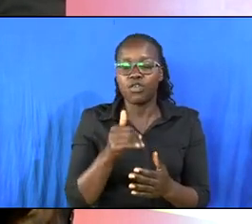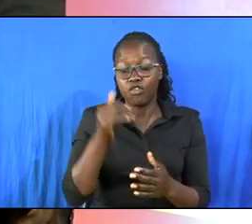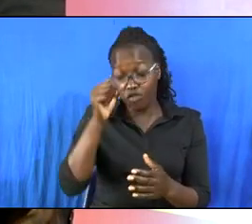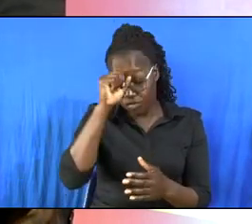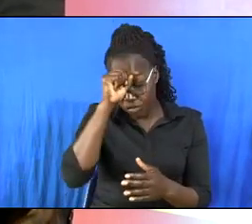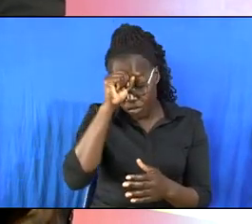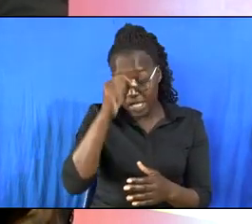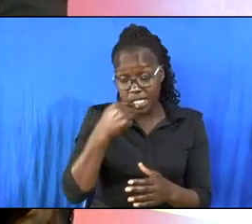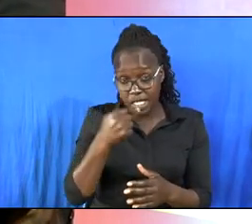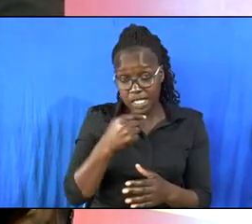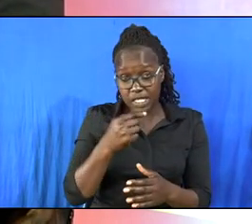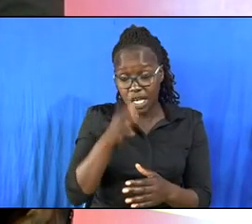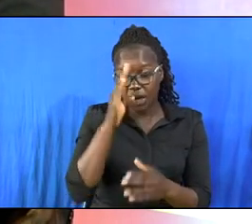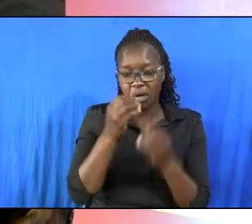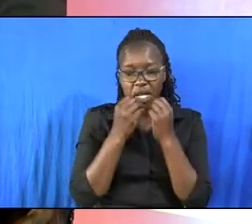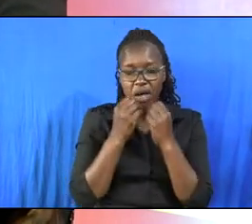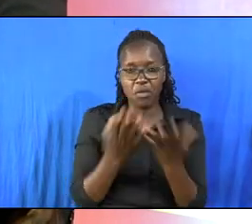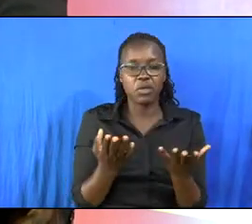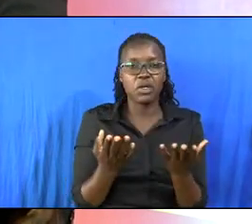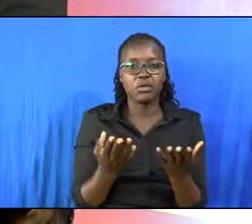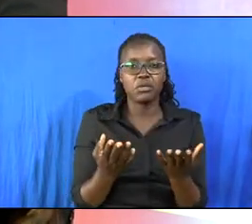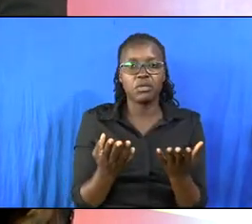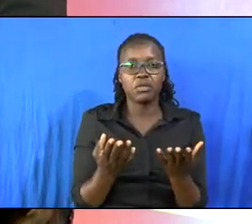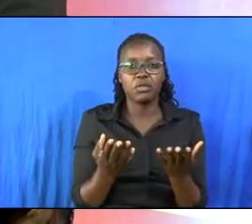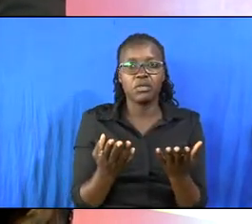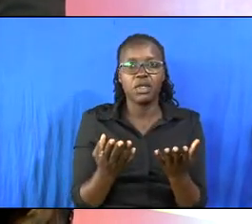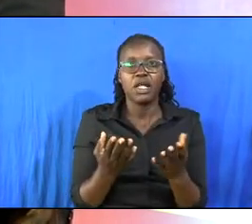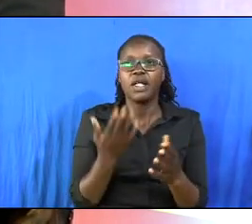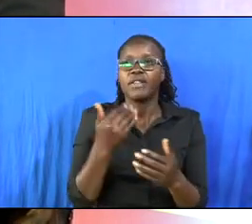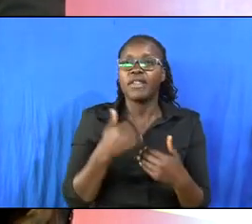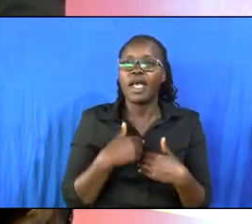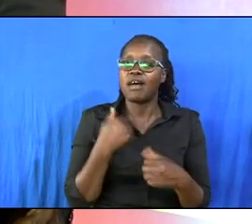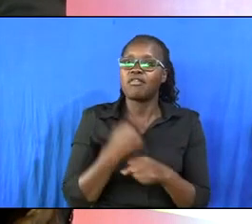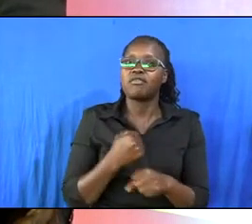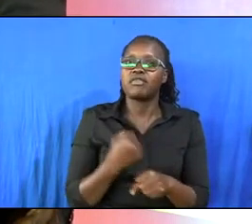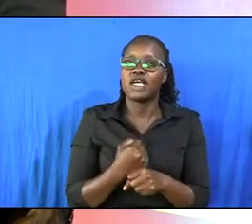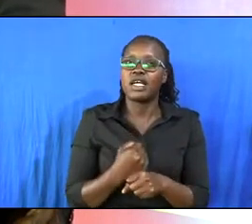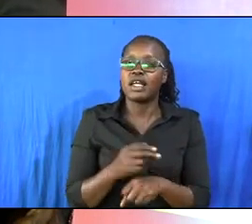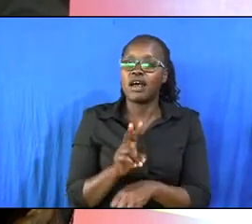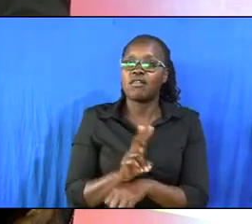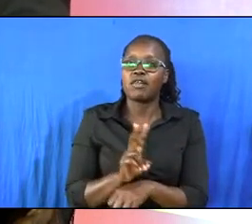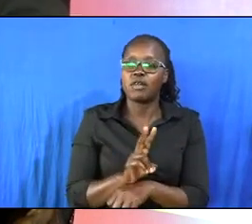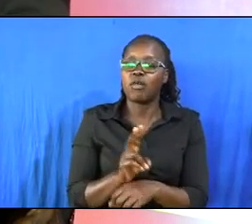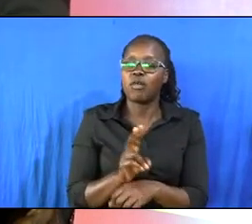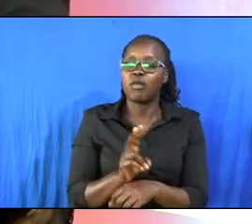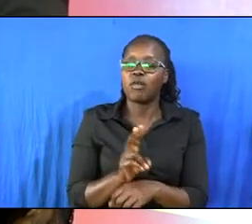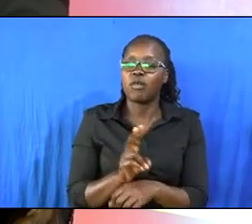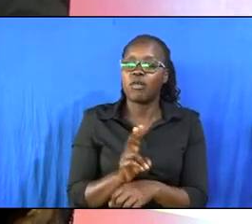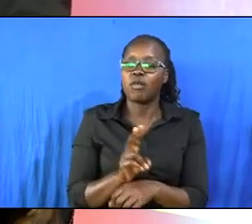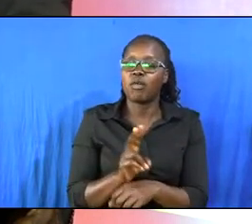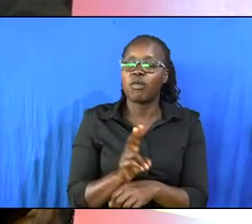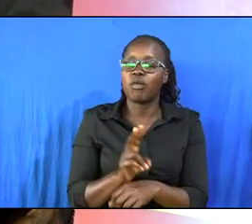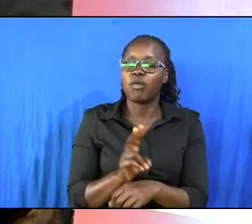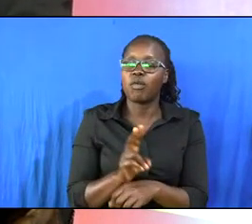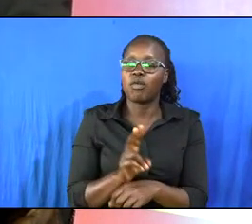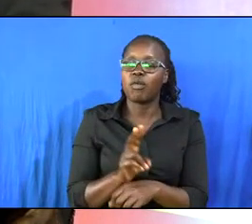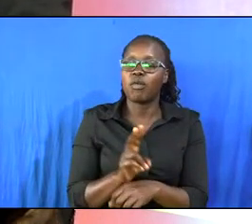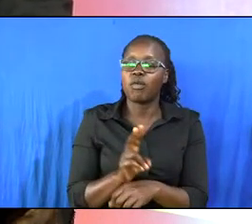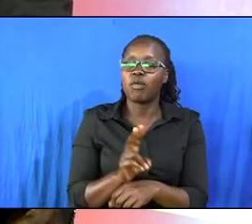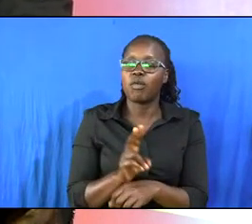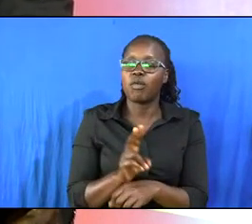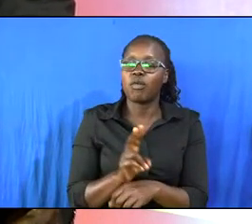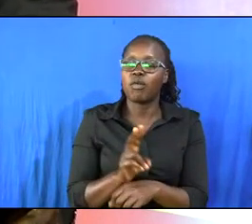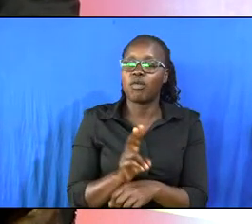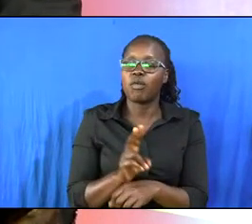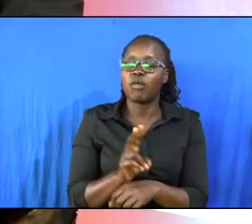they are corrupt they have done abominable works there is none who